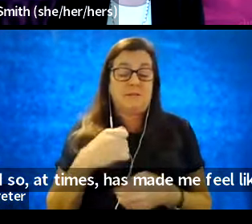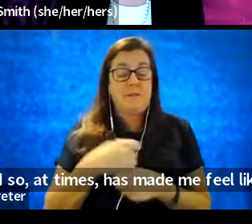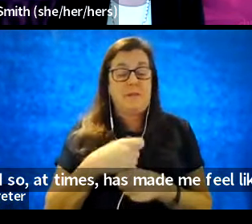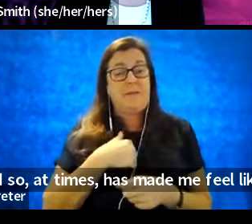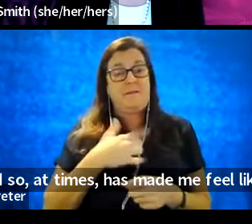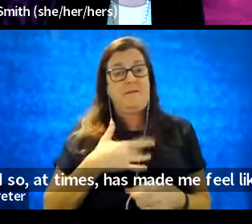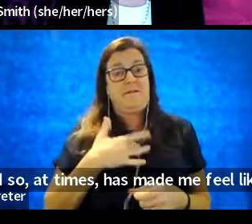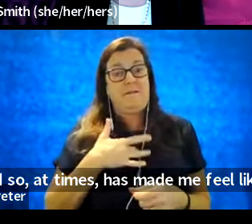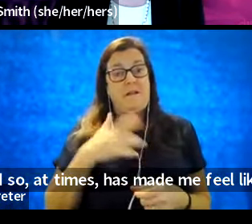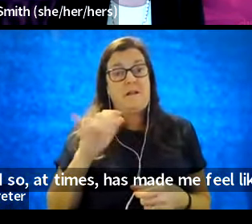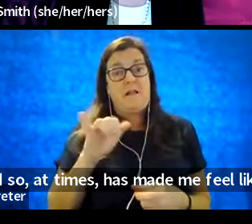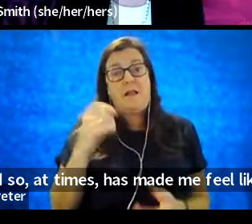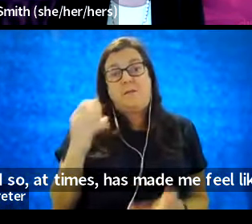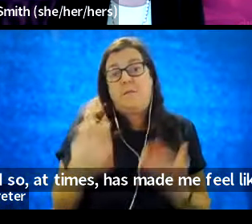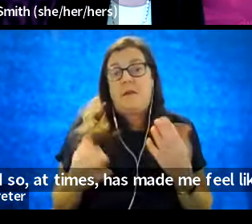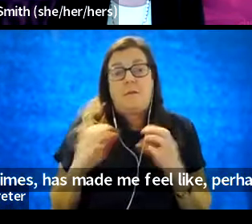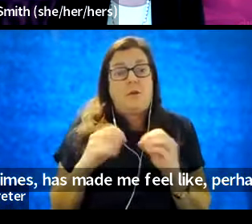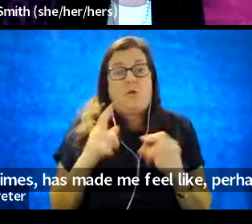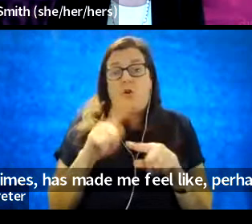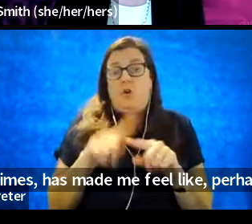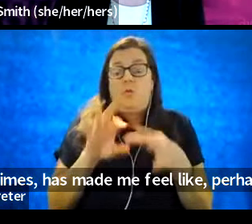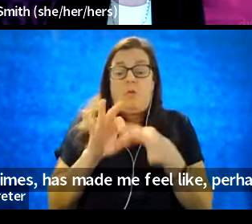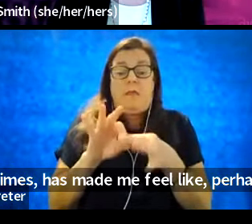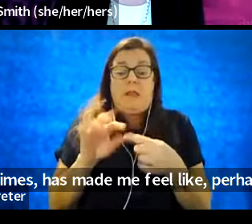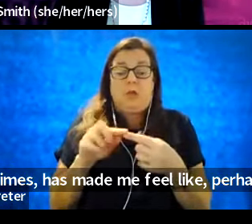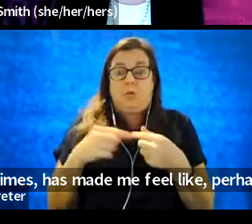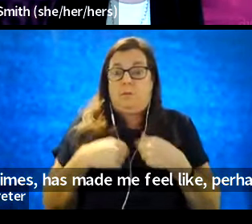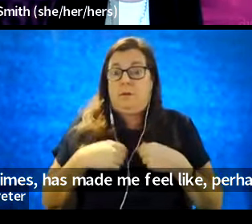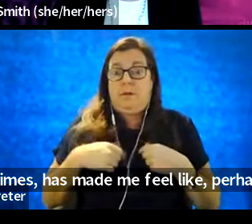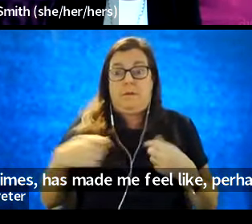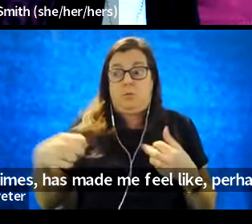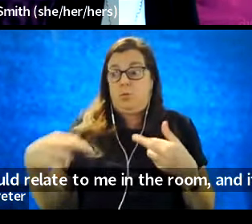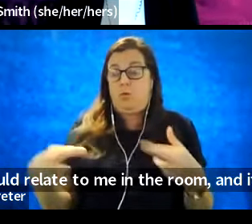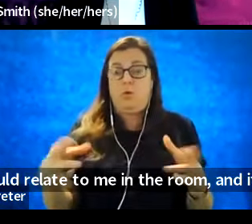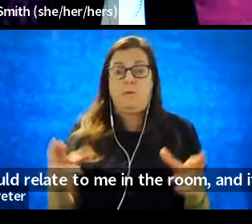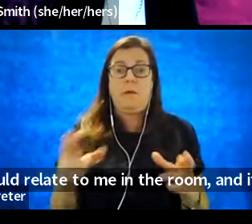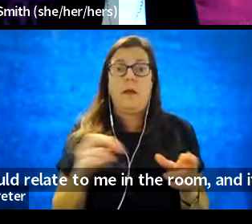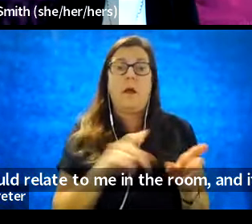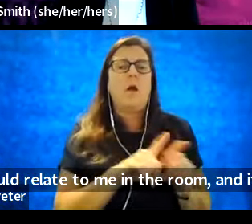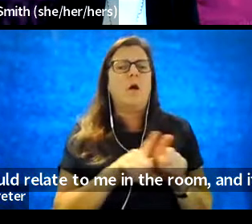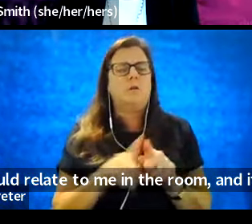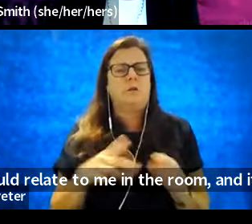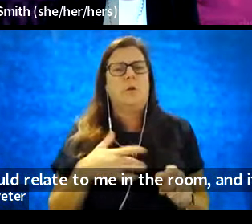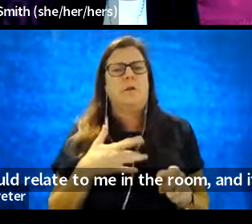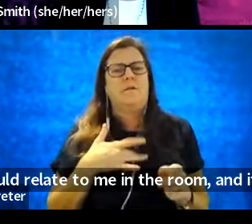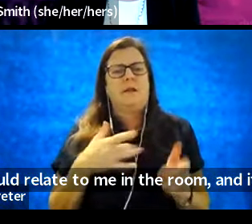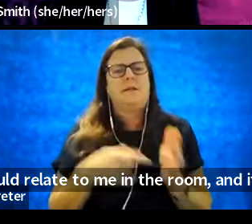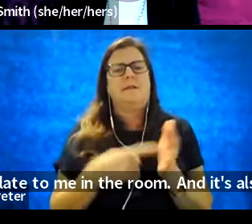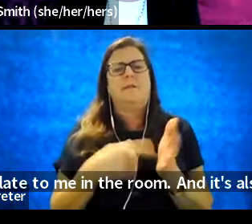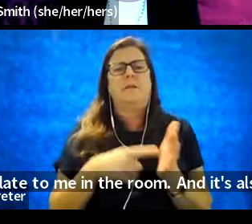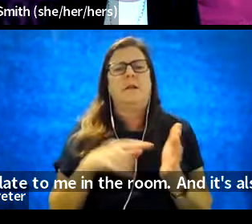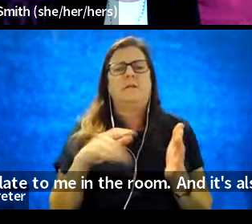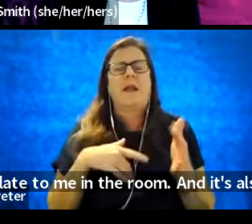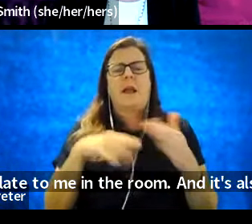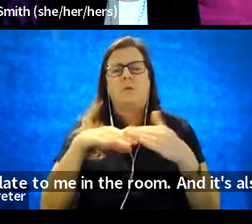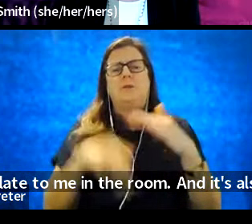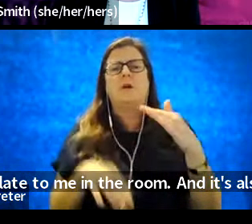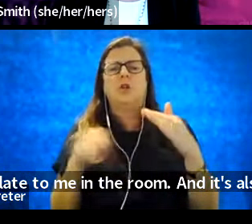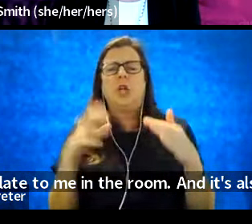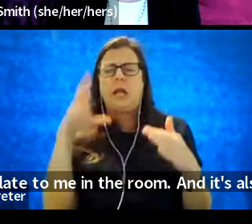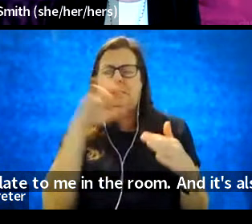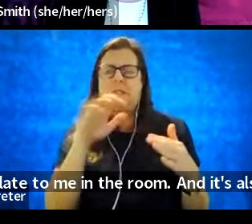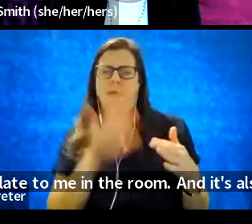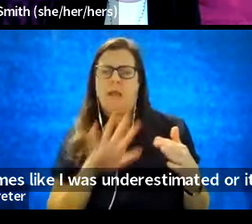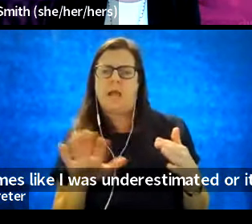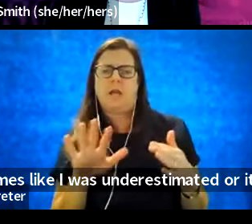like perhaps no one could relate to me in the room. And it's also felt sometimes like I was underestimated or,